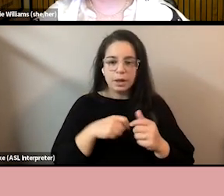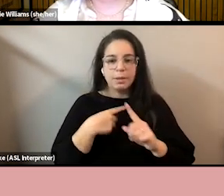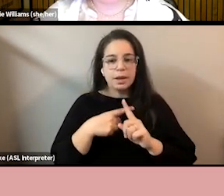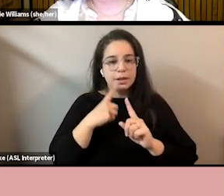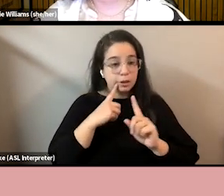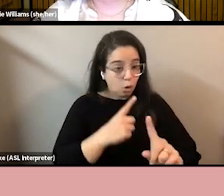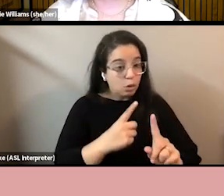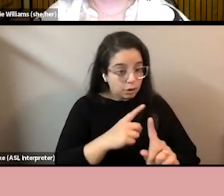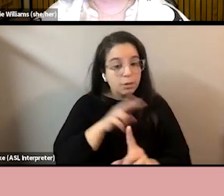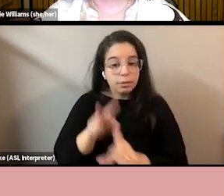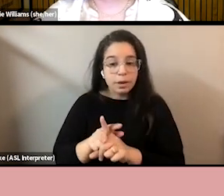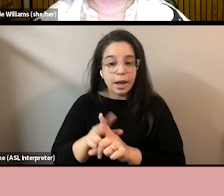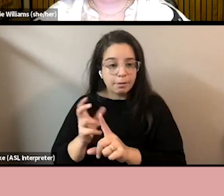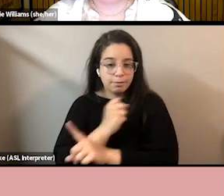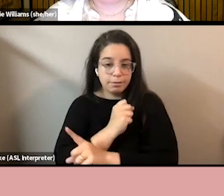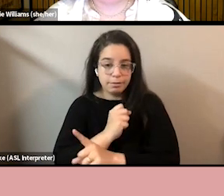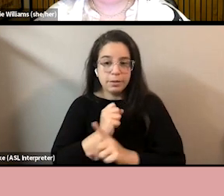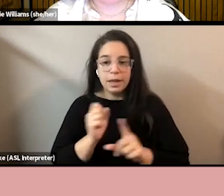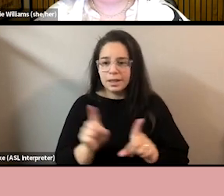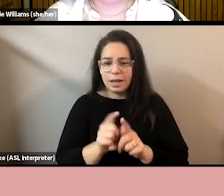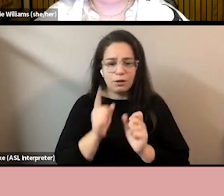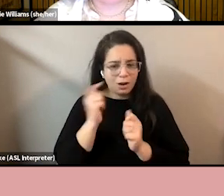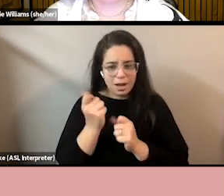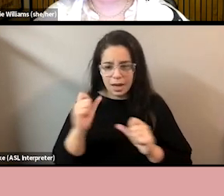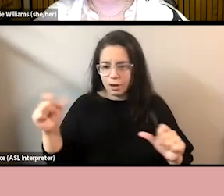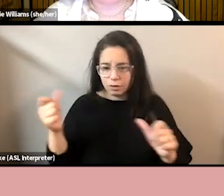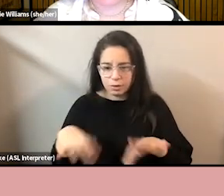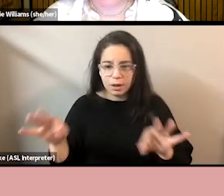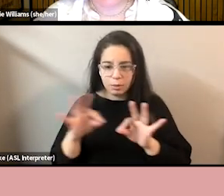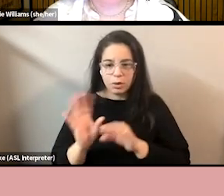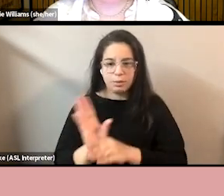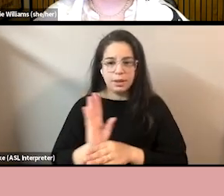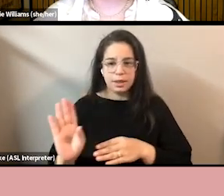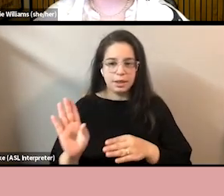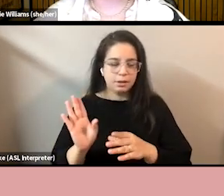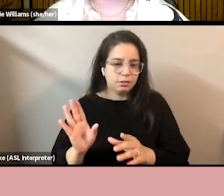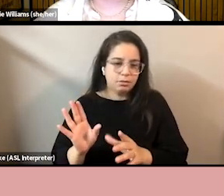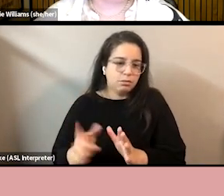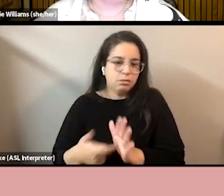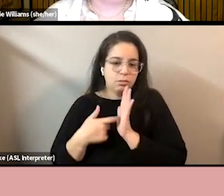in place and met, just like they would be for any other important business area.